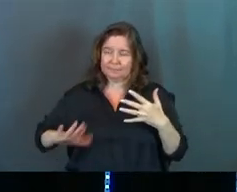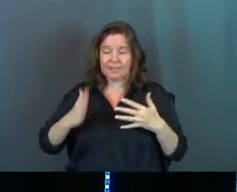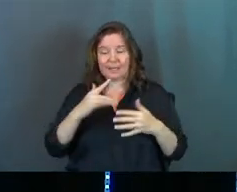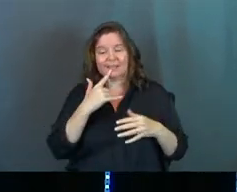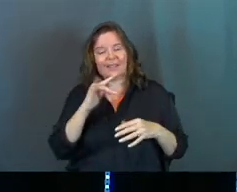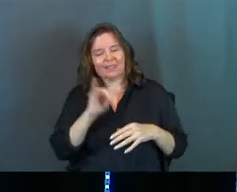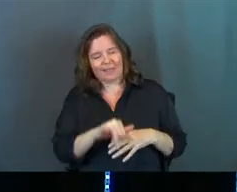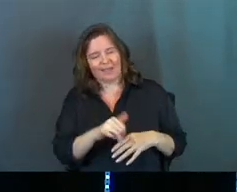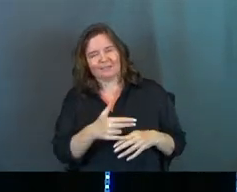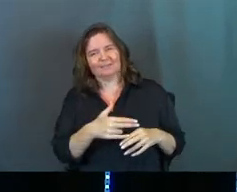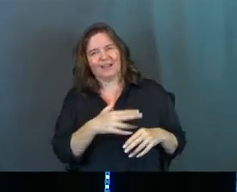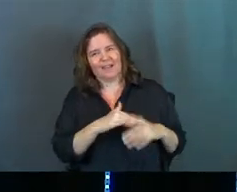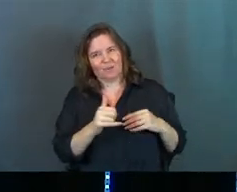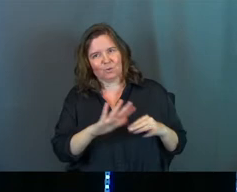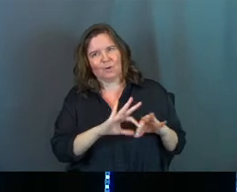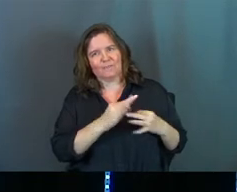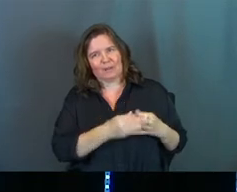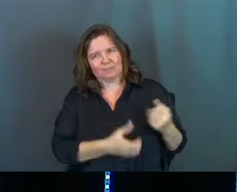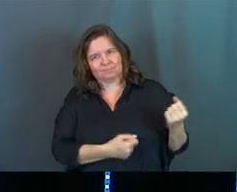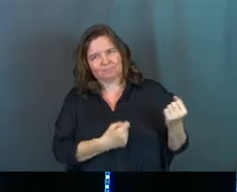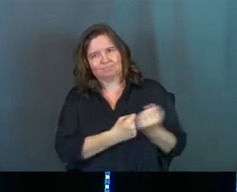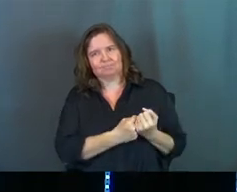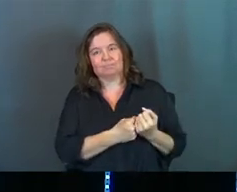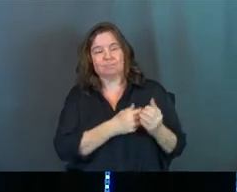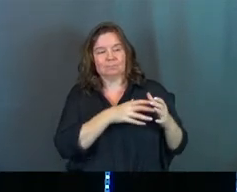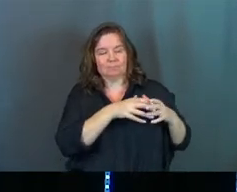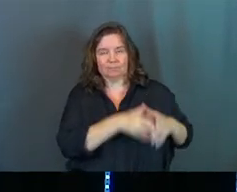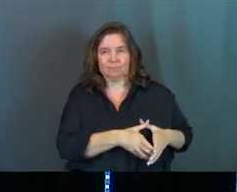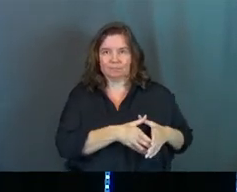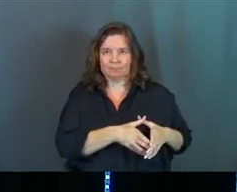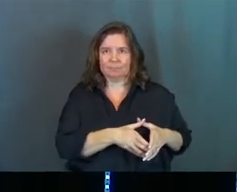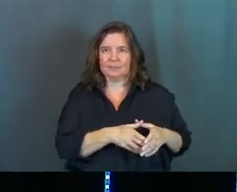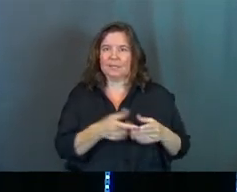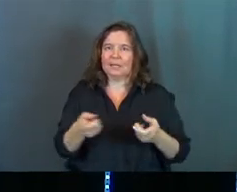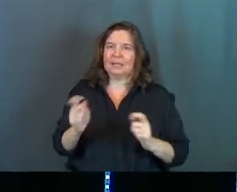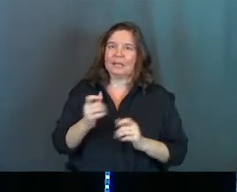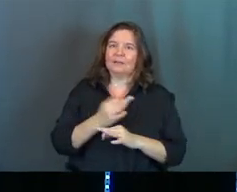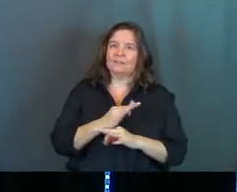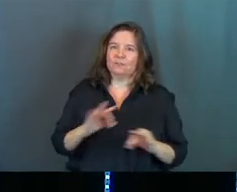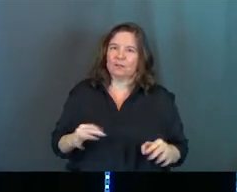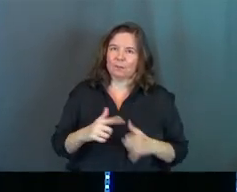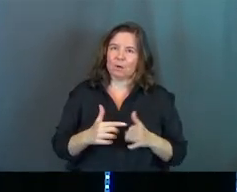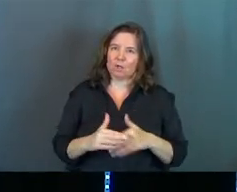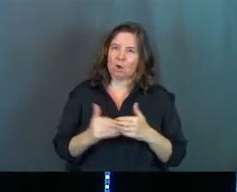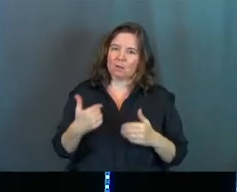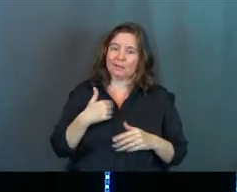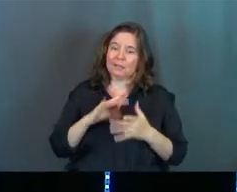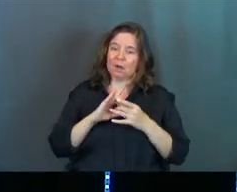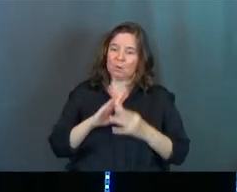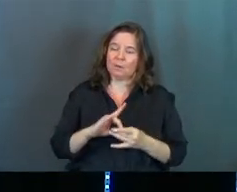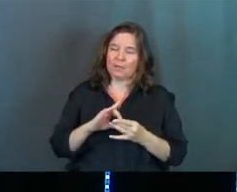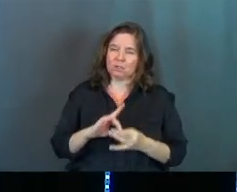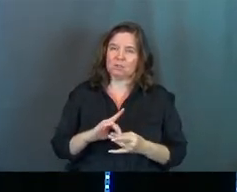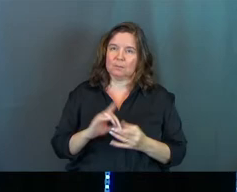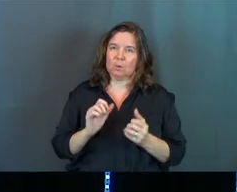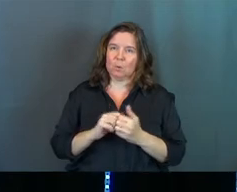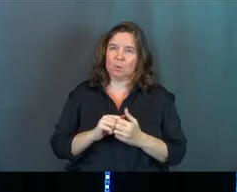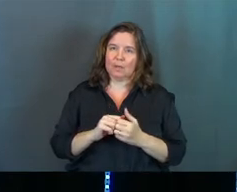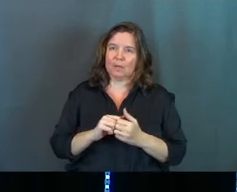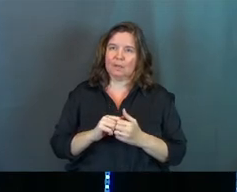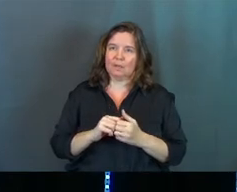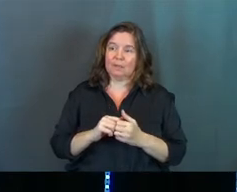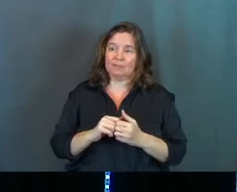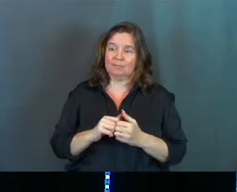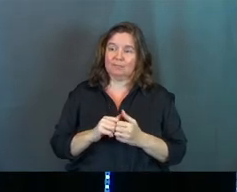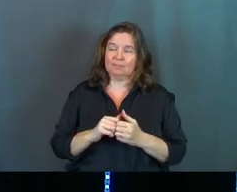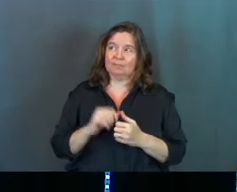God's saying, that's what I've called you to. Jesus brings freedom to what he has called us to, and that's in our relationship with our extended